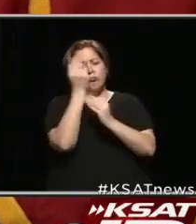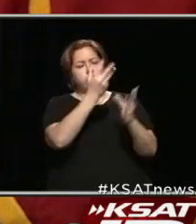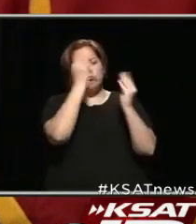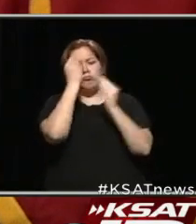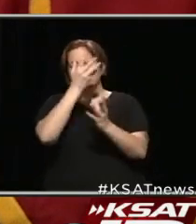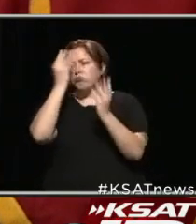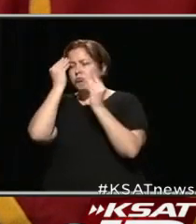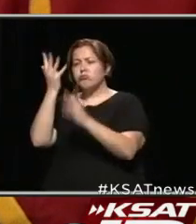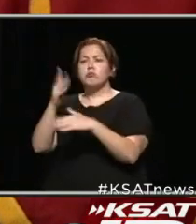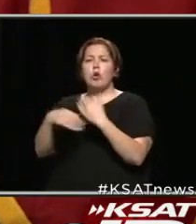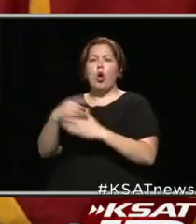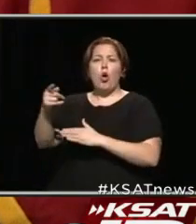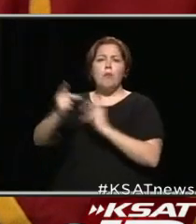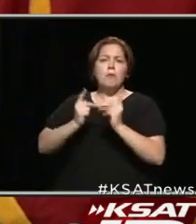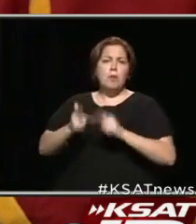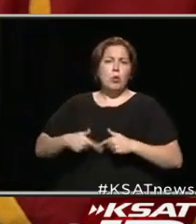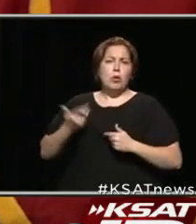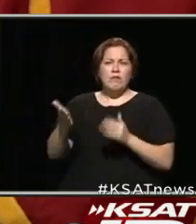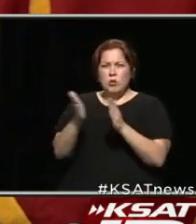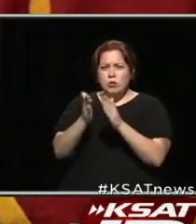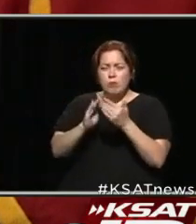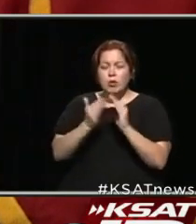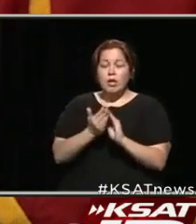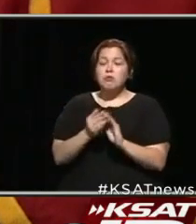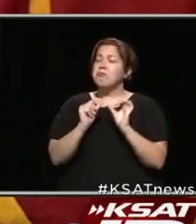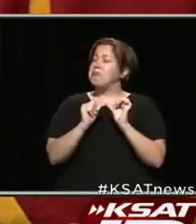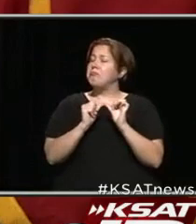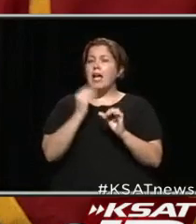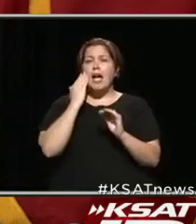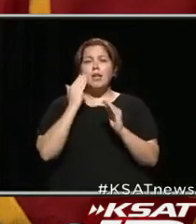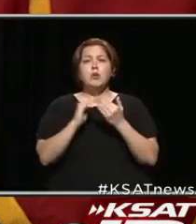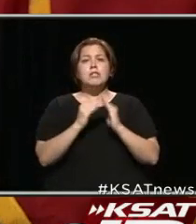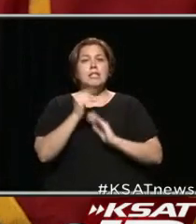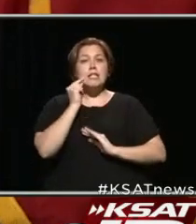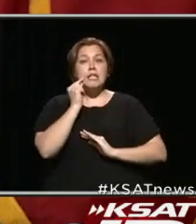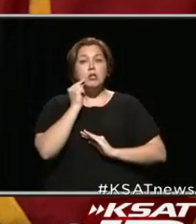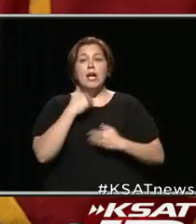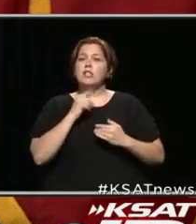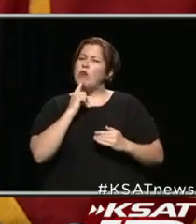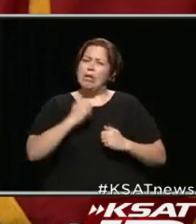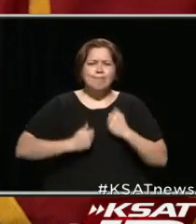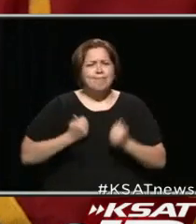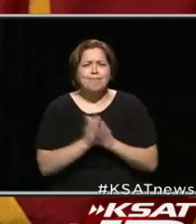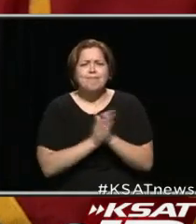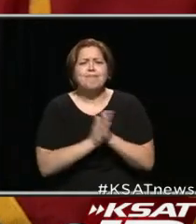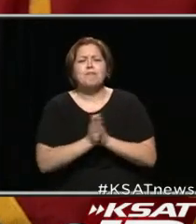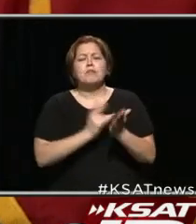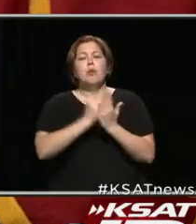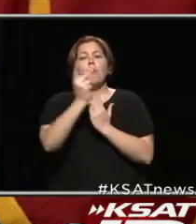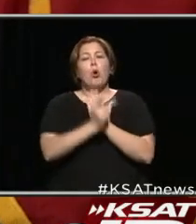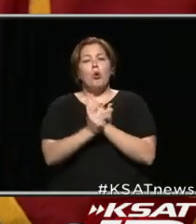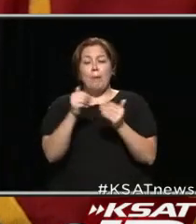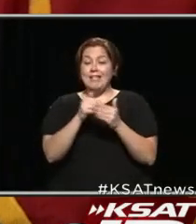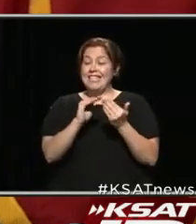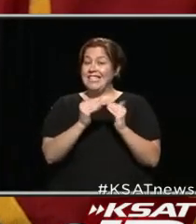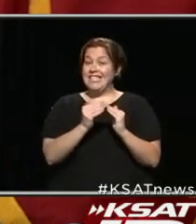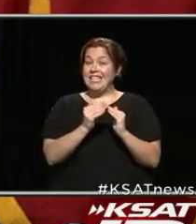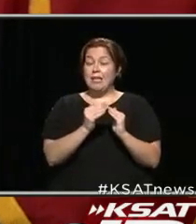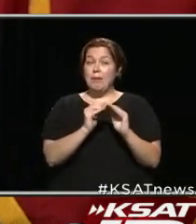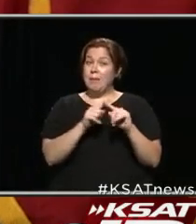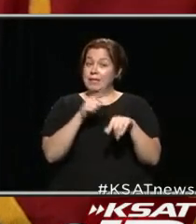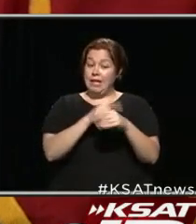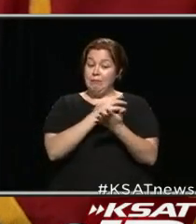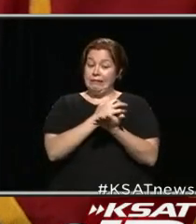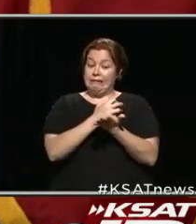all of their citizens. So, let's keep it up, and I know the city of San Antonio's got a very aggressive program within the city, but we don't have much more